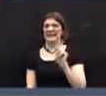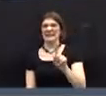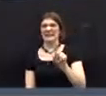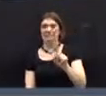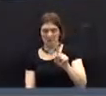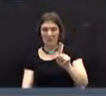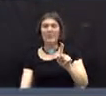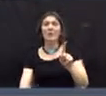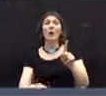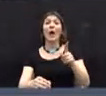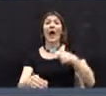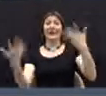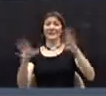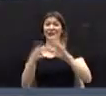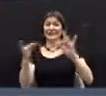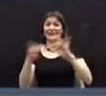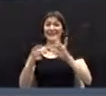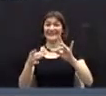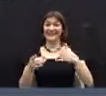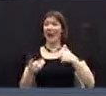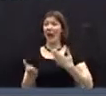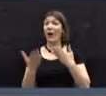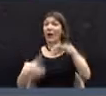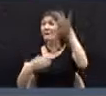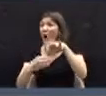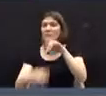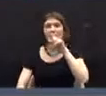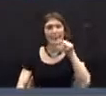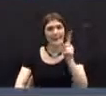after speaking on the issue.